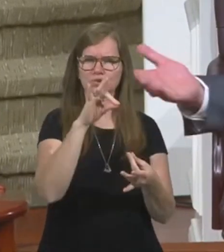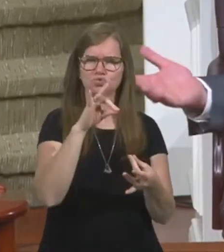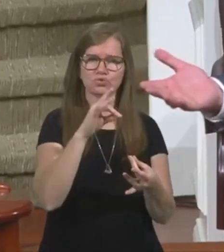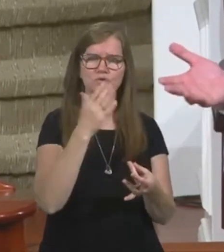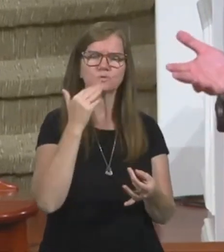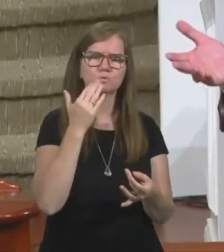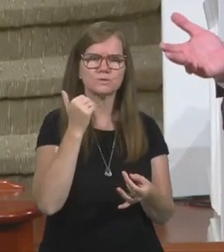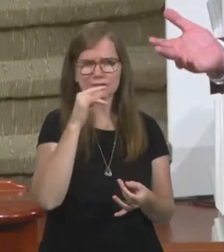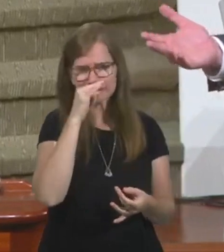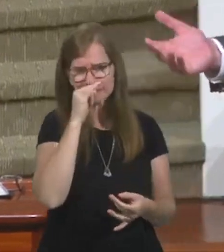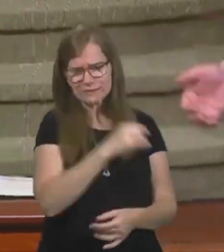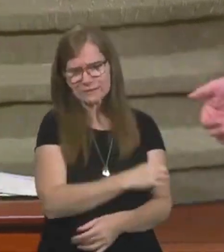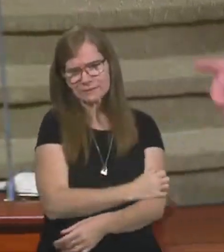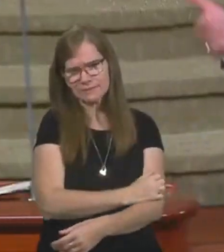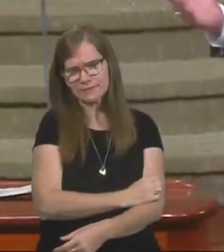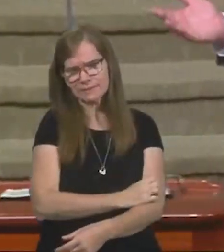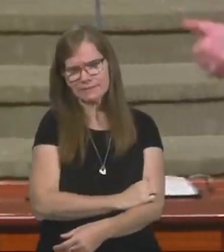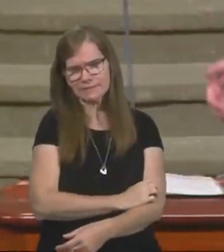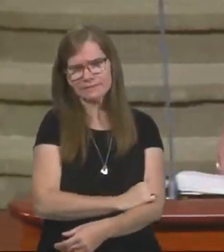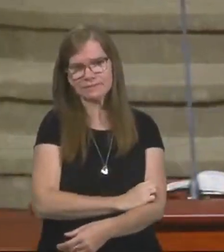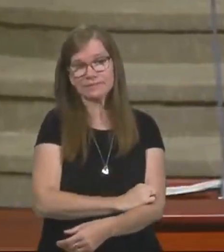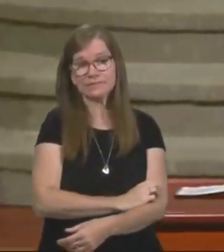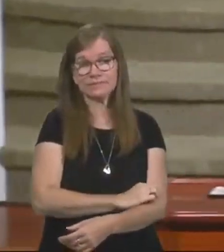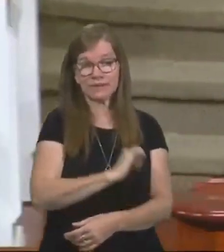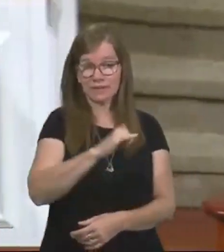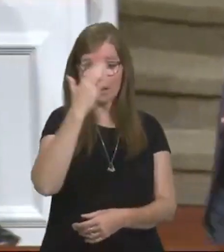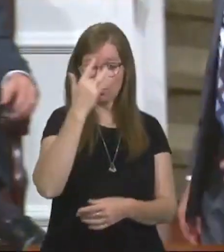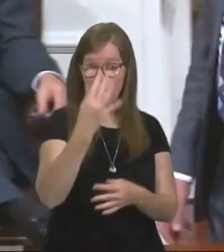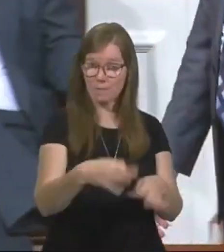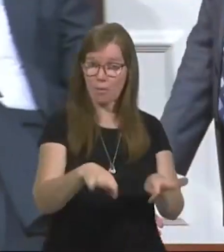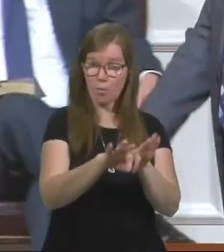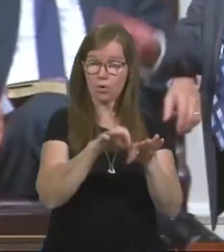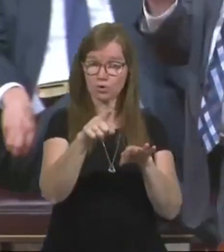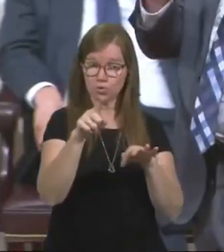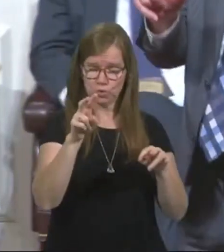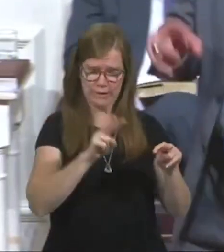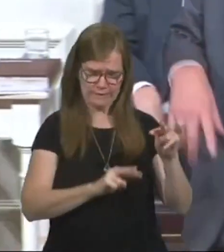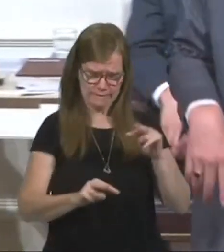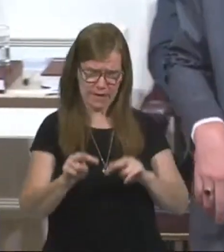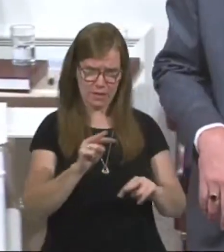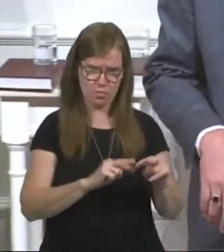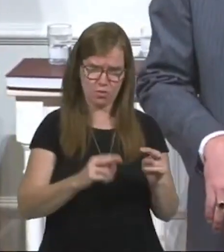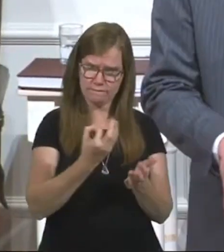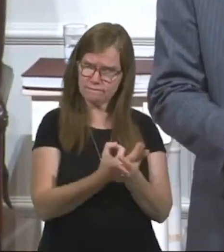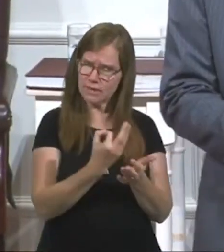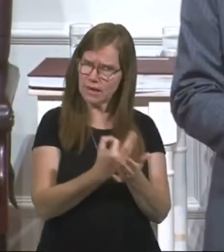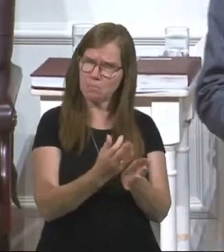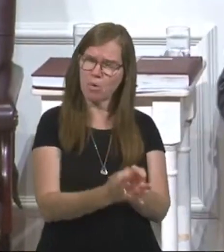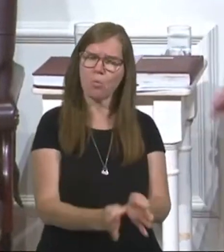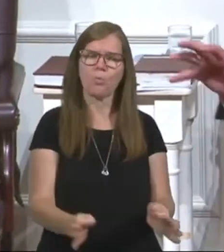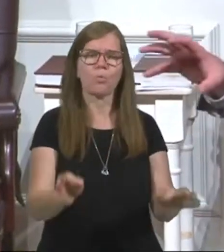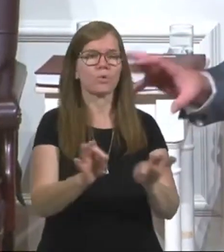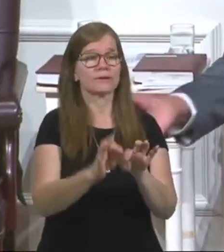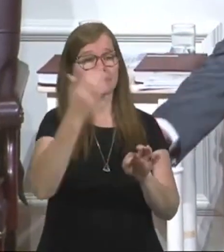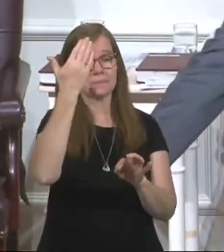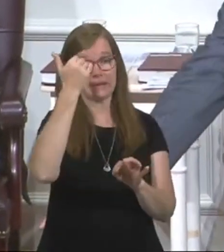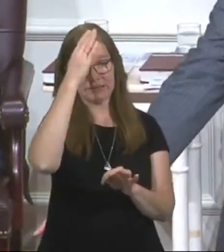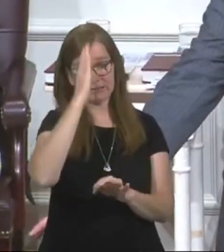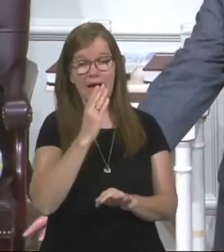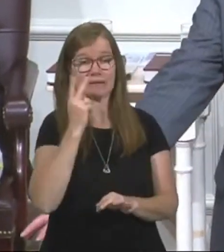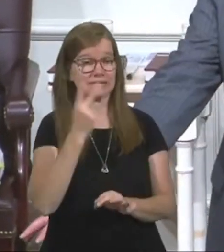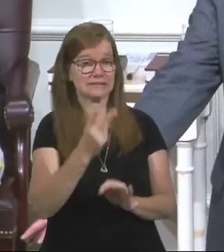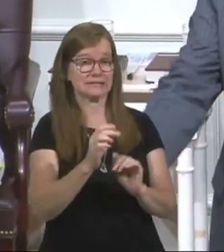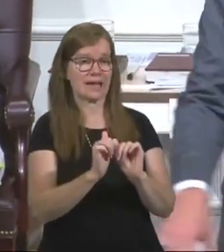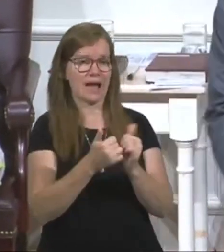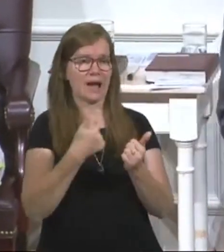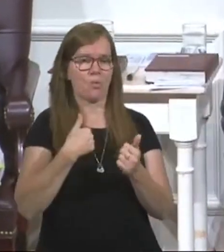sweet kids. Listen, this is why it's so important that you evaluate this and your finances are very, very important because God sees